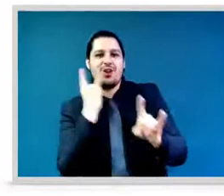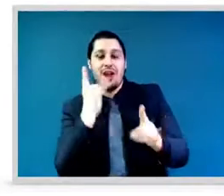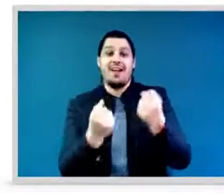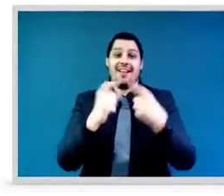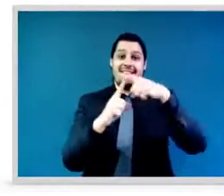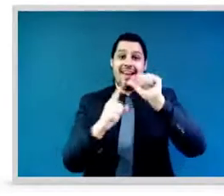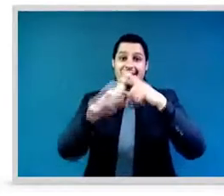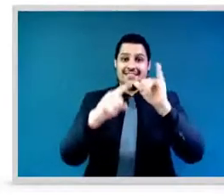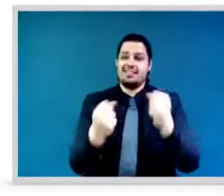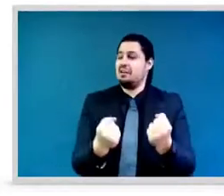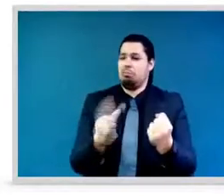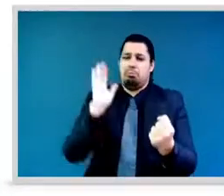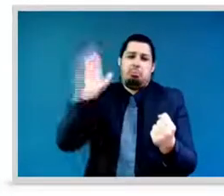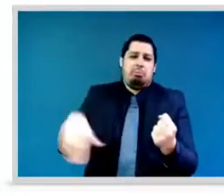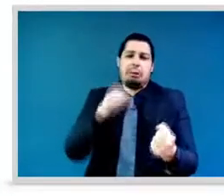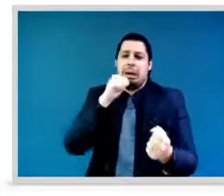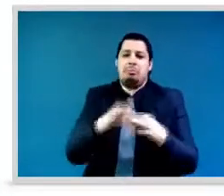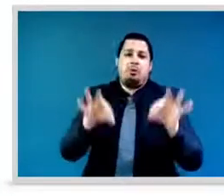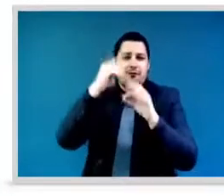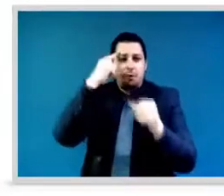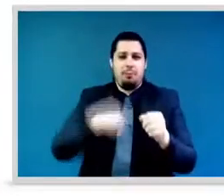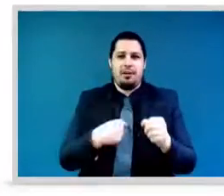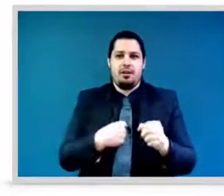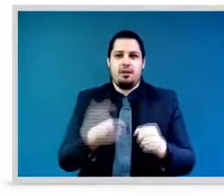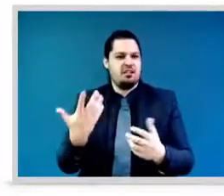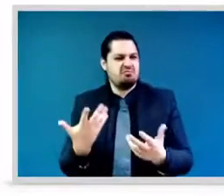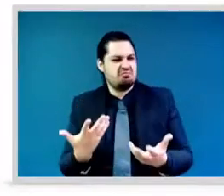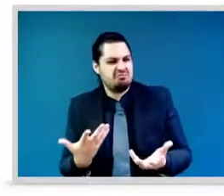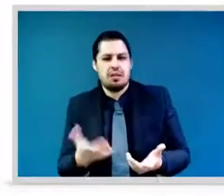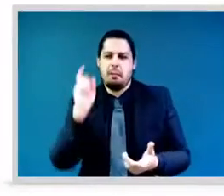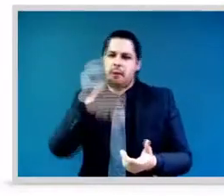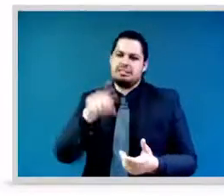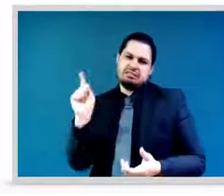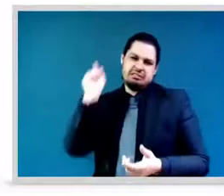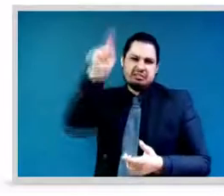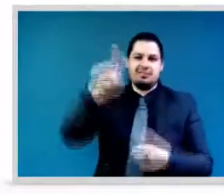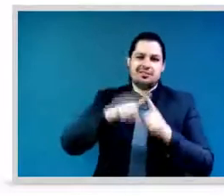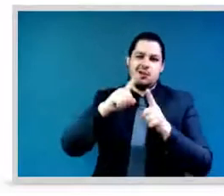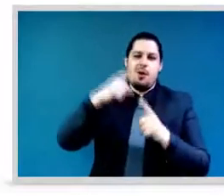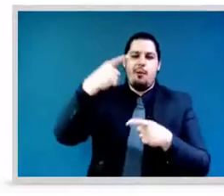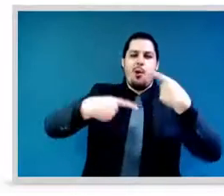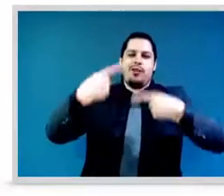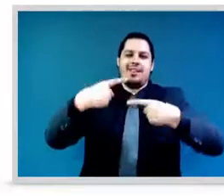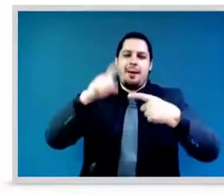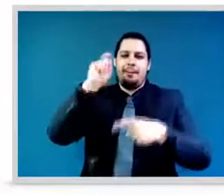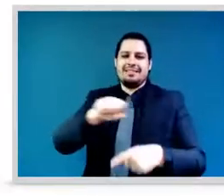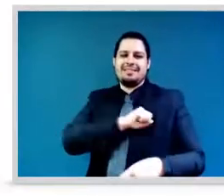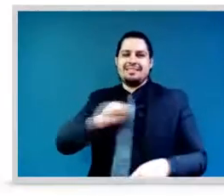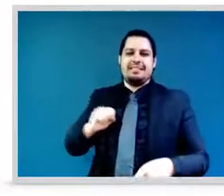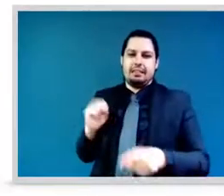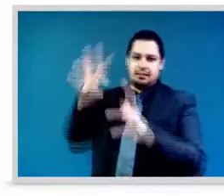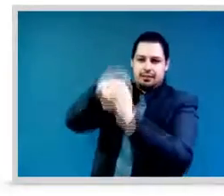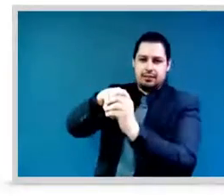to me and he said, my daughter was also raped. And when he stopped the car, he said she went through a lot of similar things that you went through.